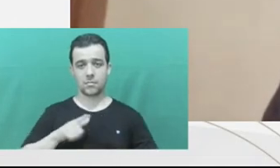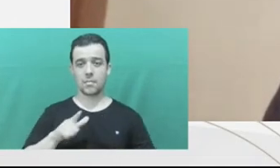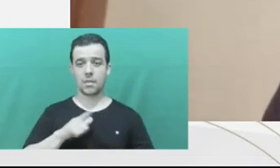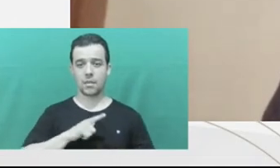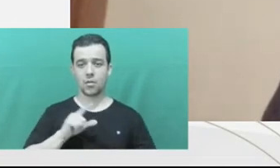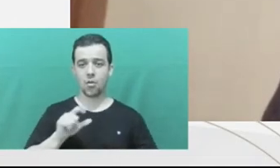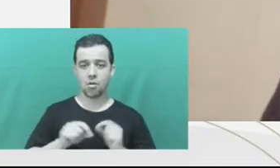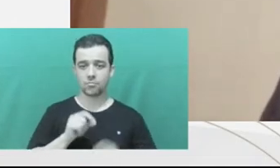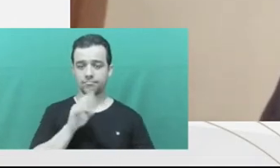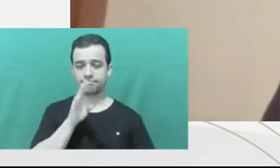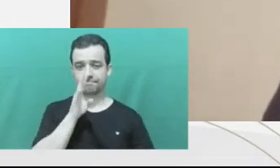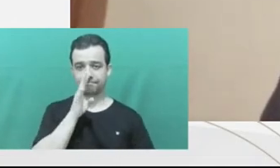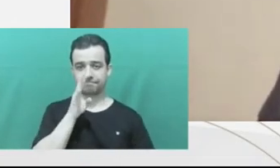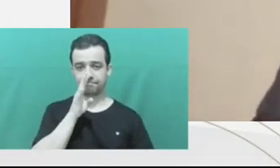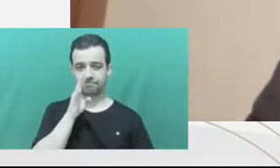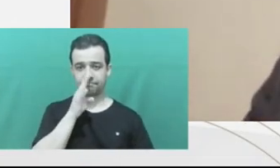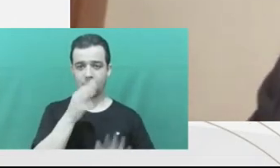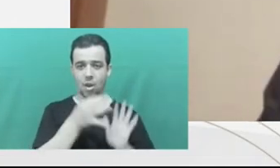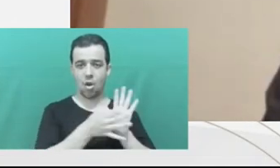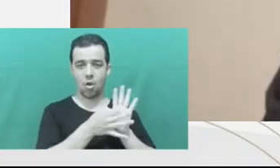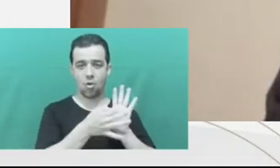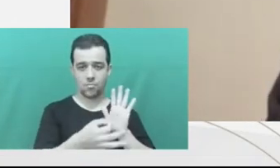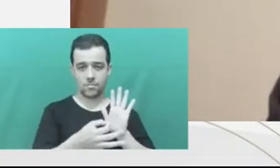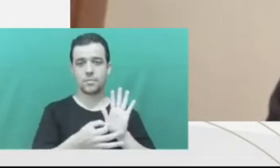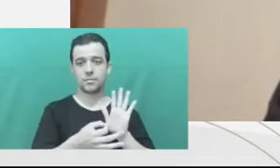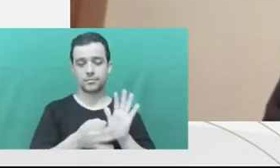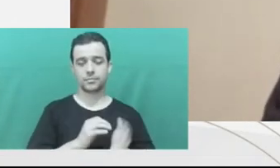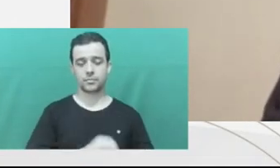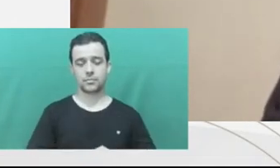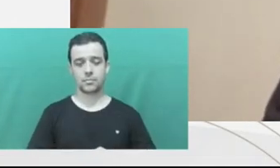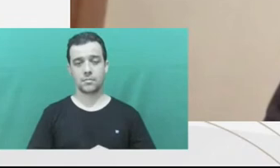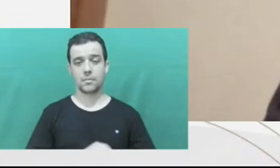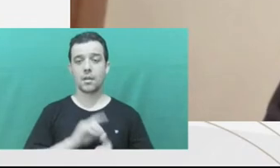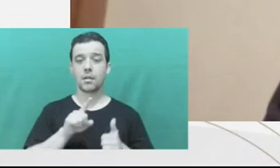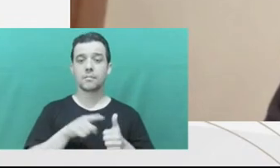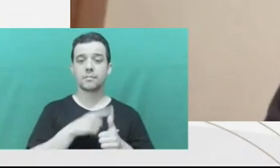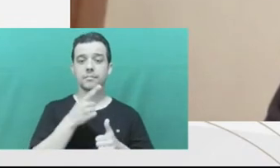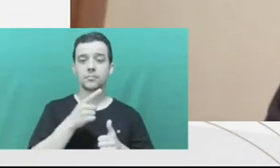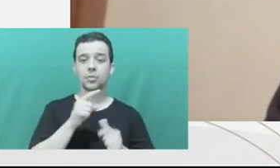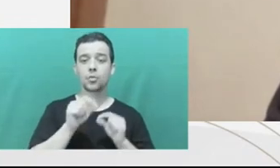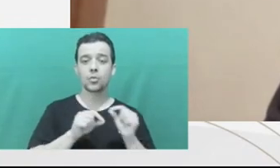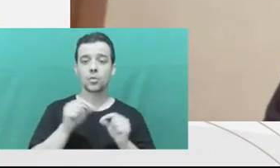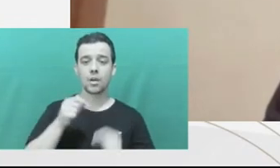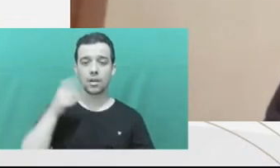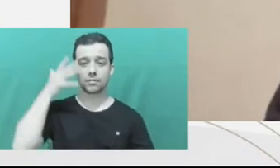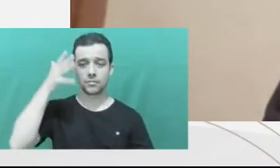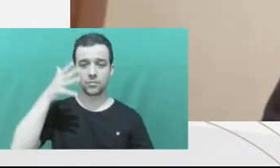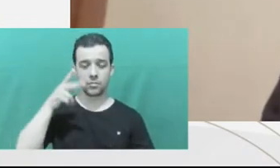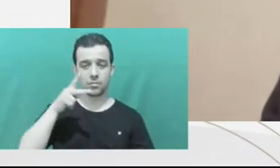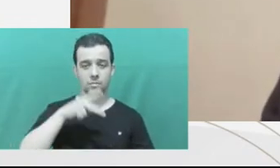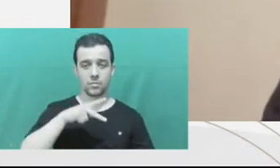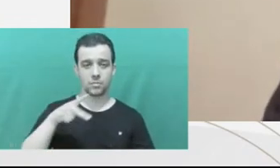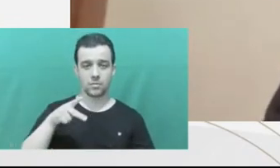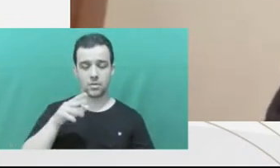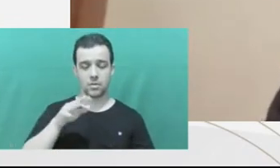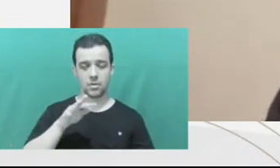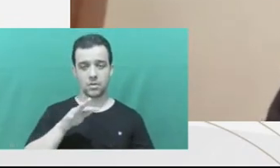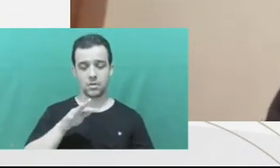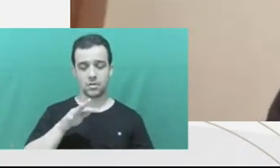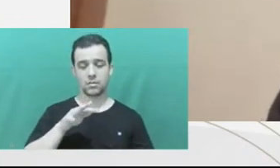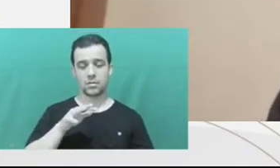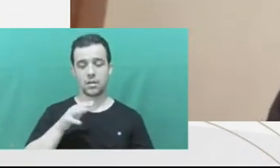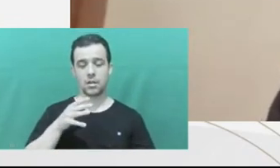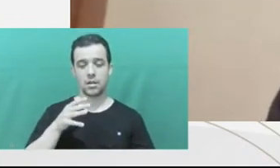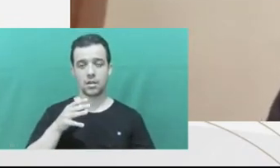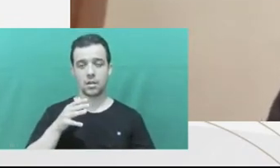much we enjoy to hear your opinions. I think the first thing that I got from what Professor